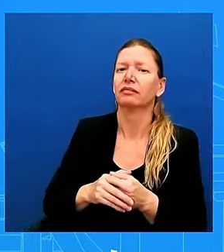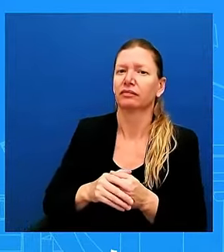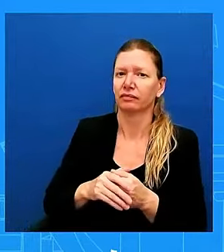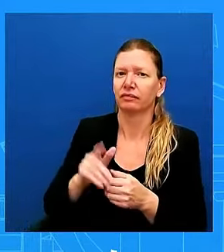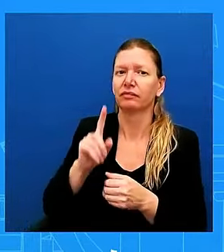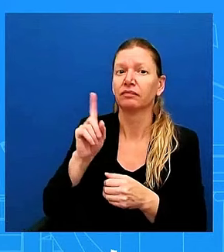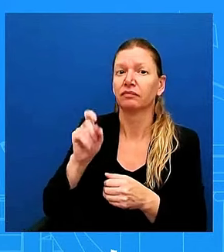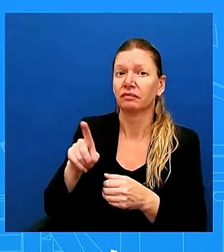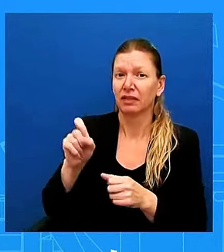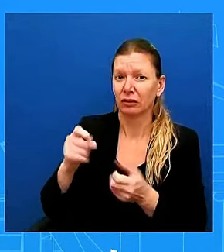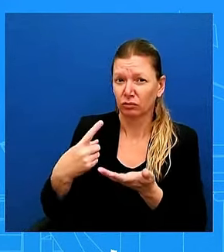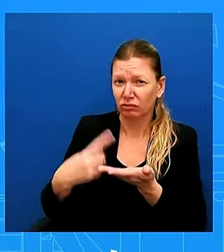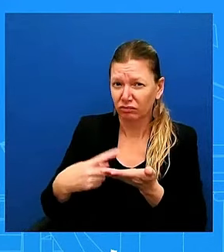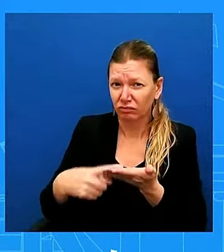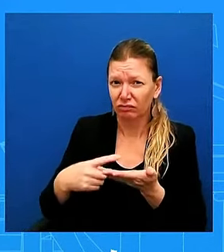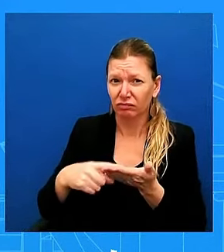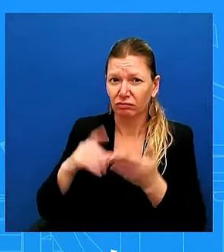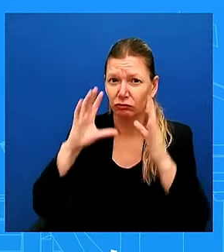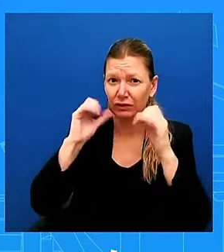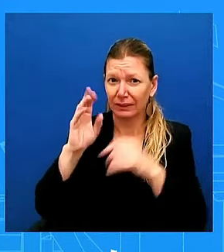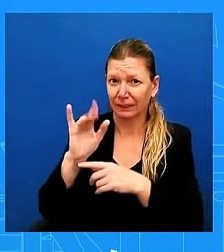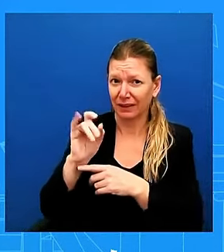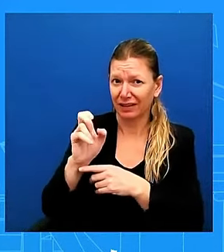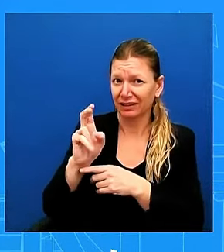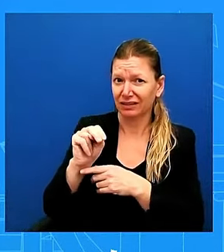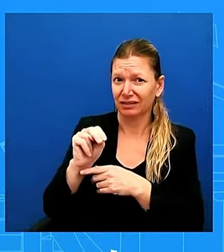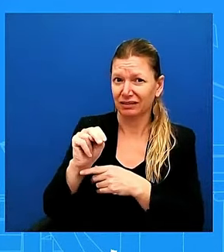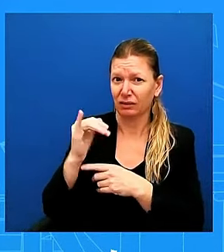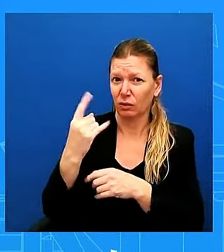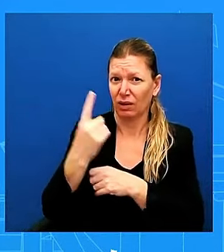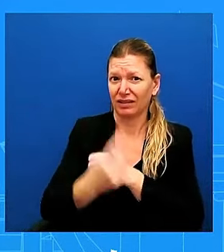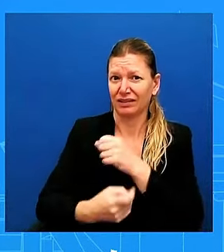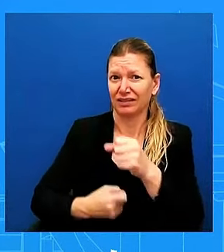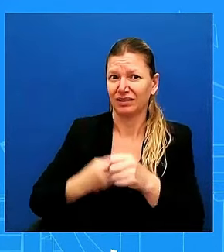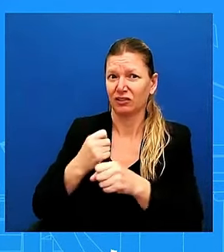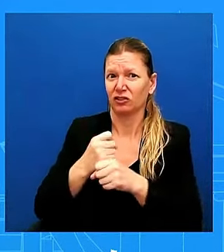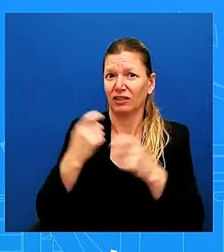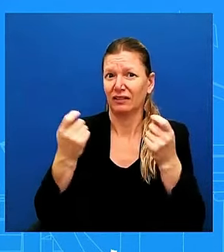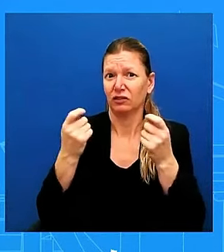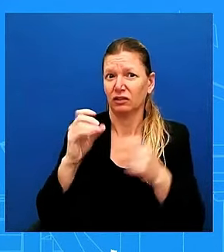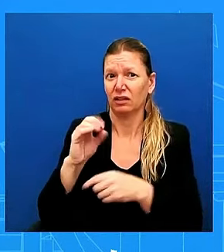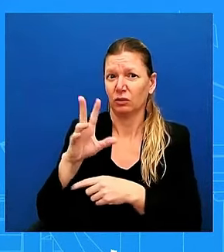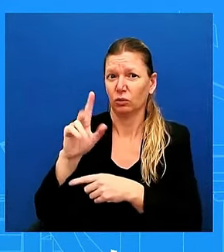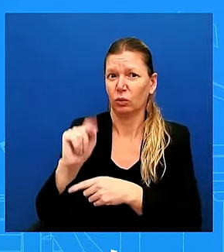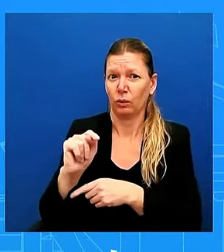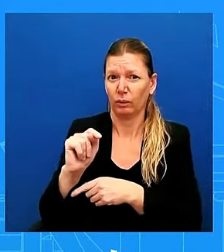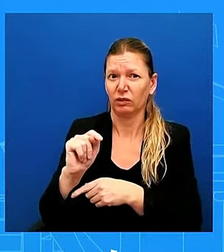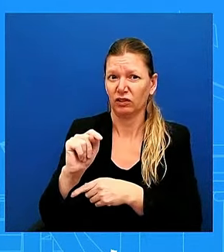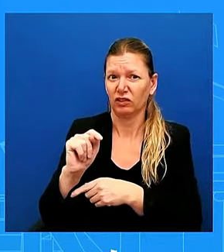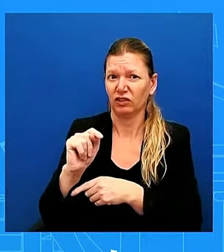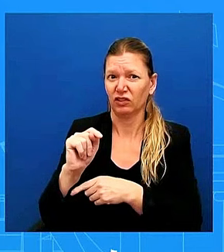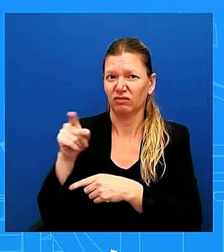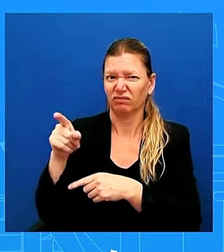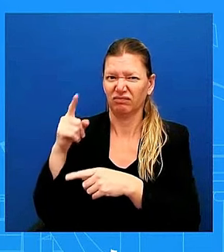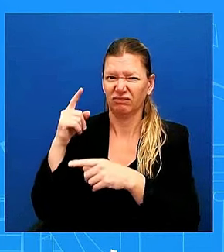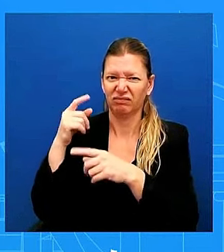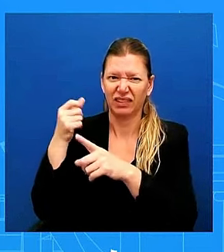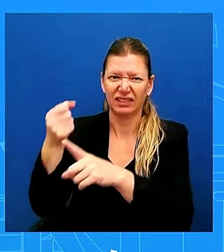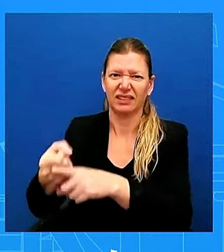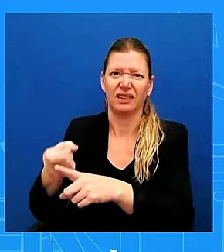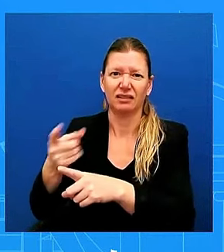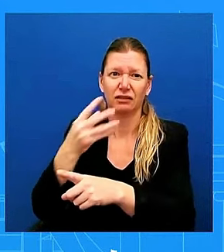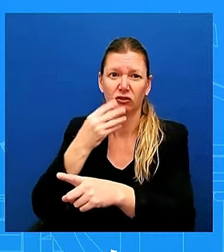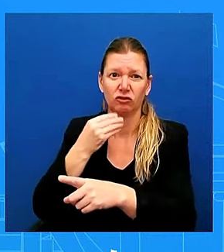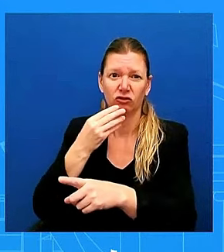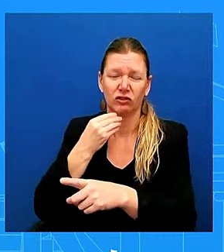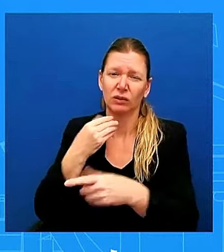Israel? So obviously it's going to be a painful, a painful day, for, for many, including for, for all of us here.